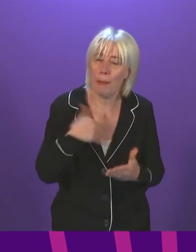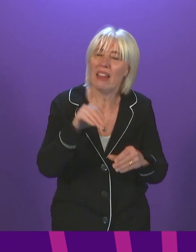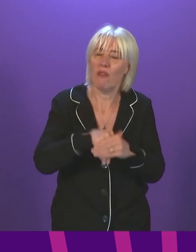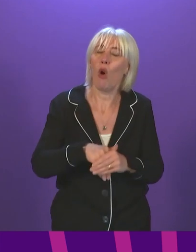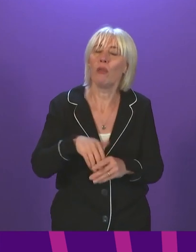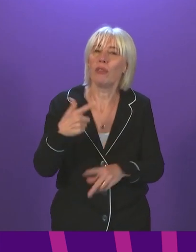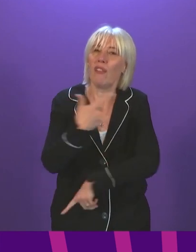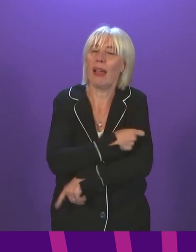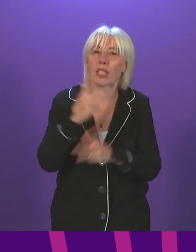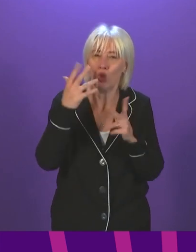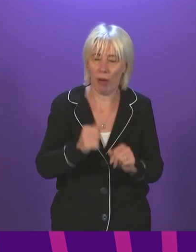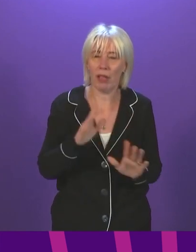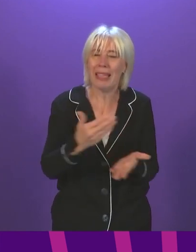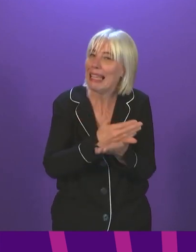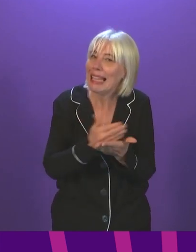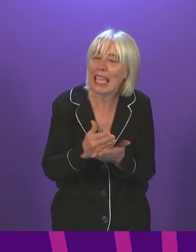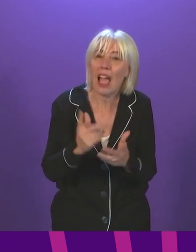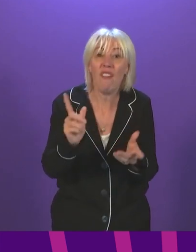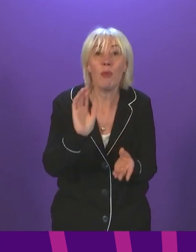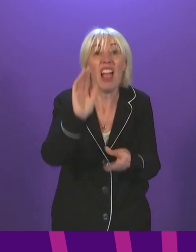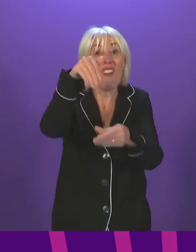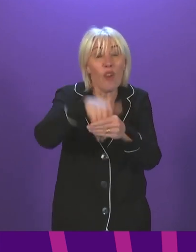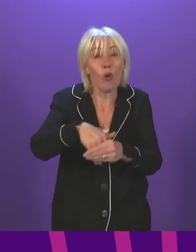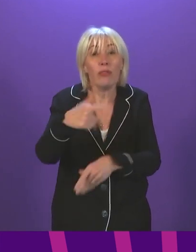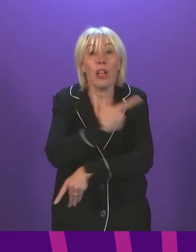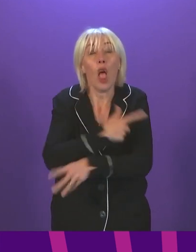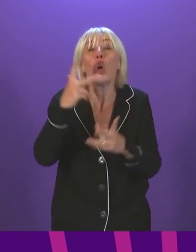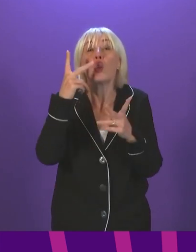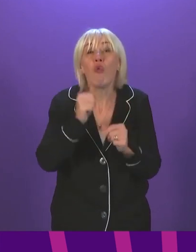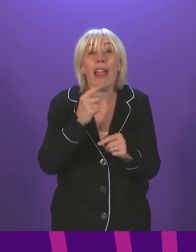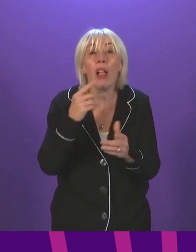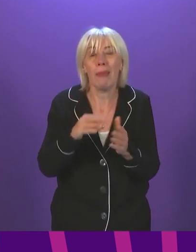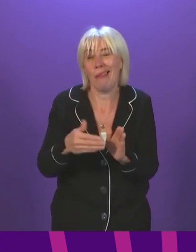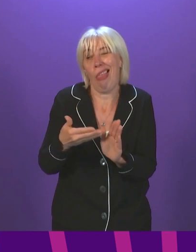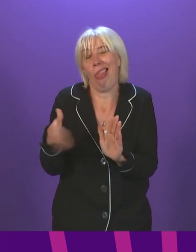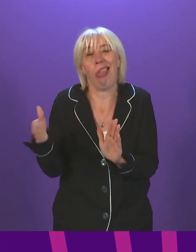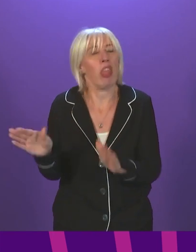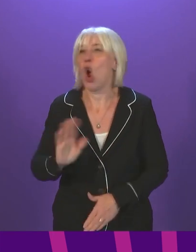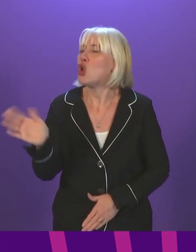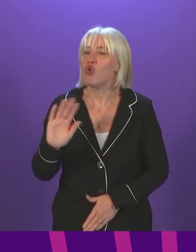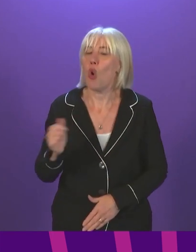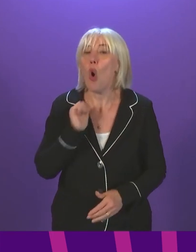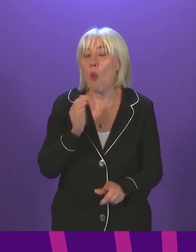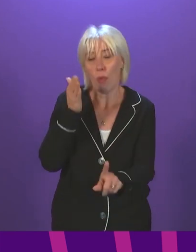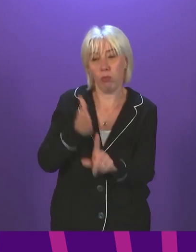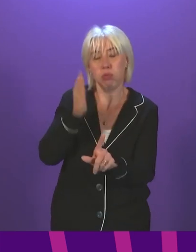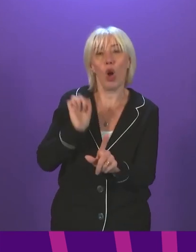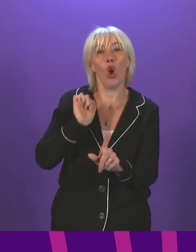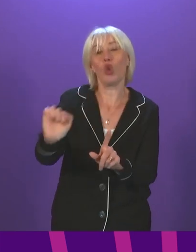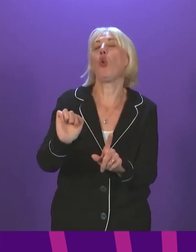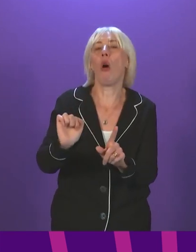clear that nobody who took part in a trial will be disadvantaged. The scheme will recognise their vaccination for domestic purposes.